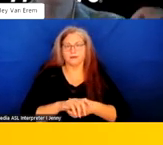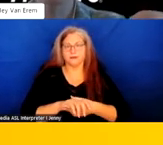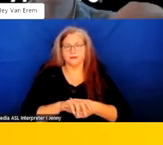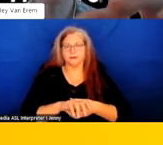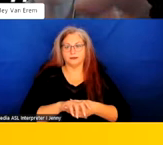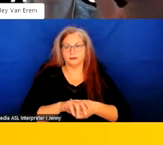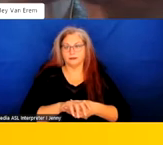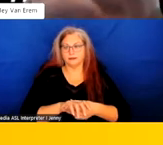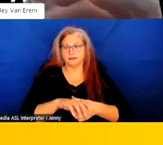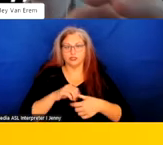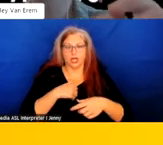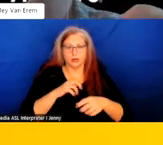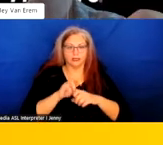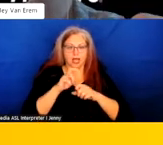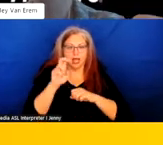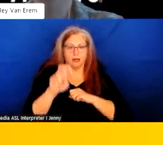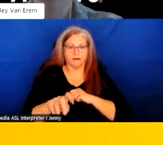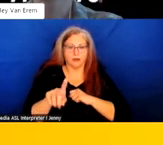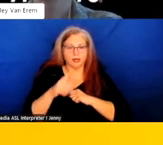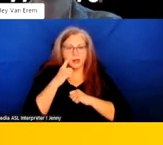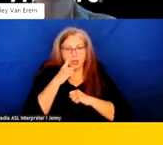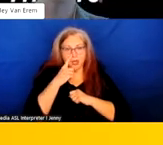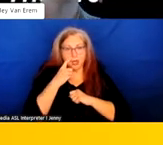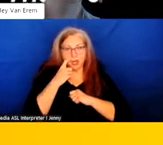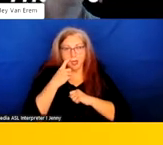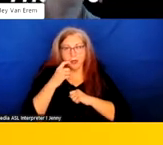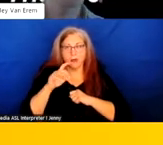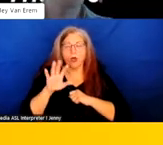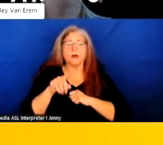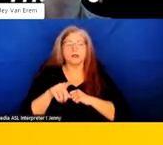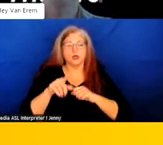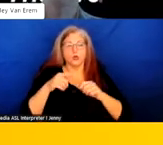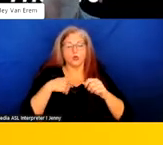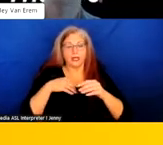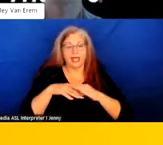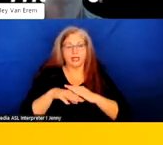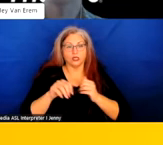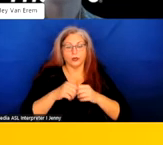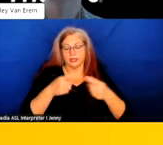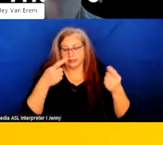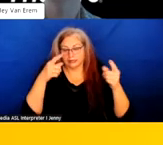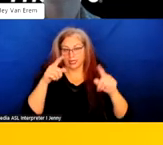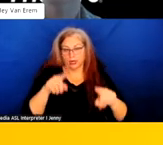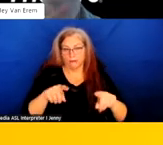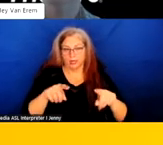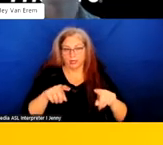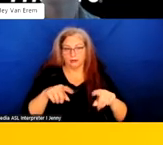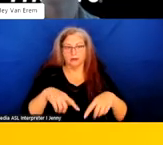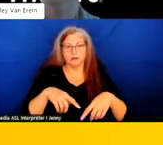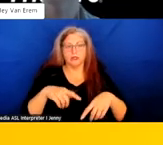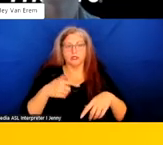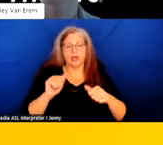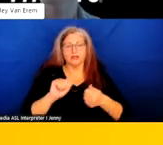Oops, I went too far. See if I can go. And so we entered into a settlement agreement and to really try to